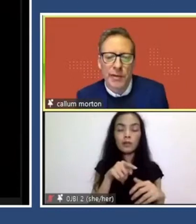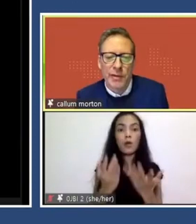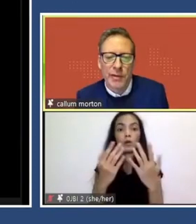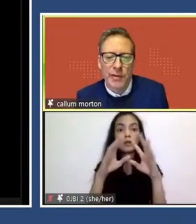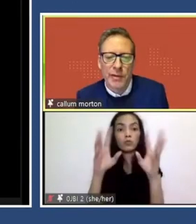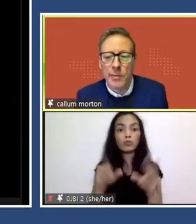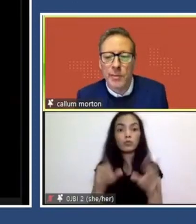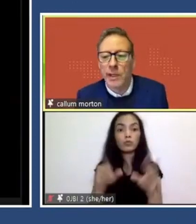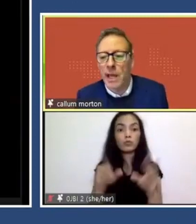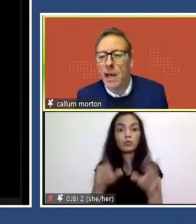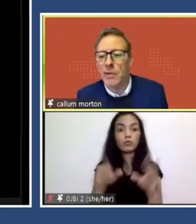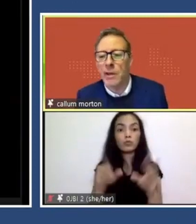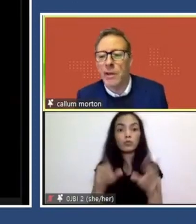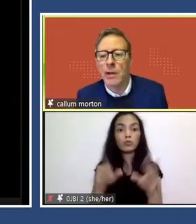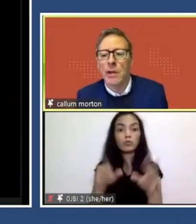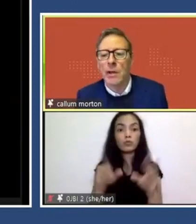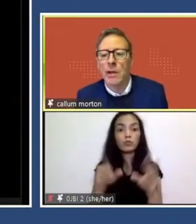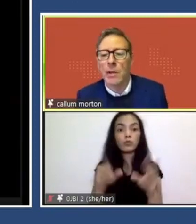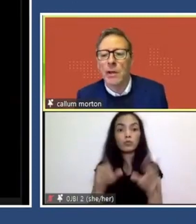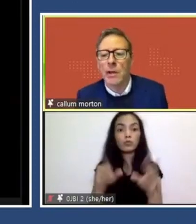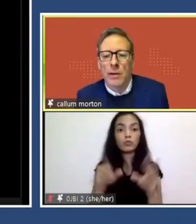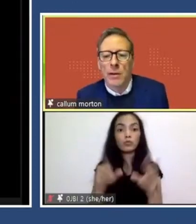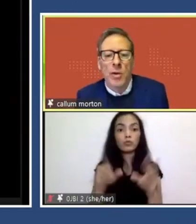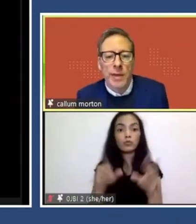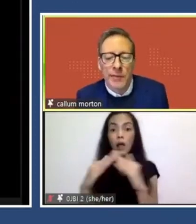lot of work, for instance, on aged care and disability housing,